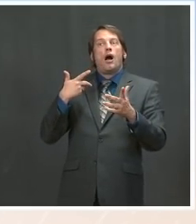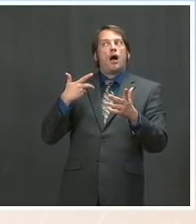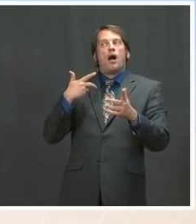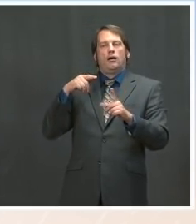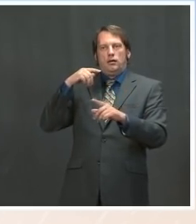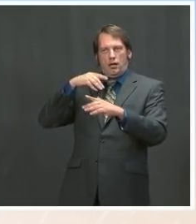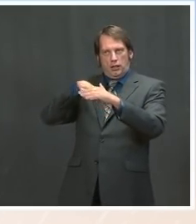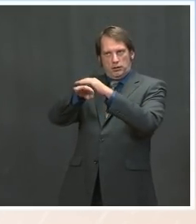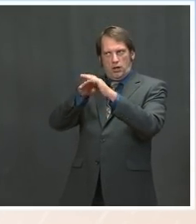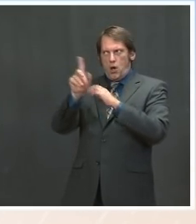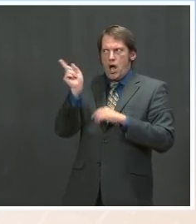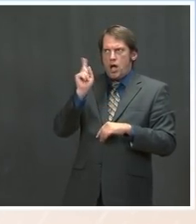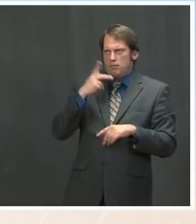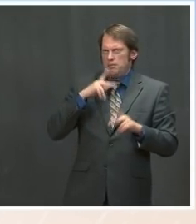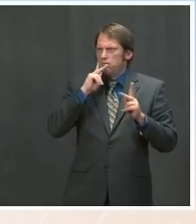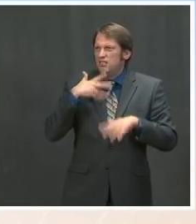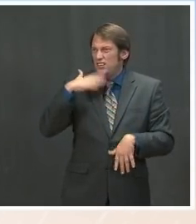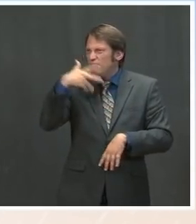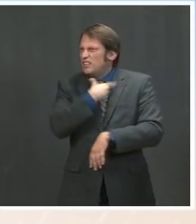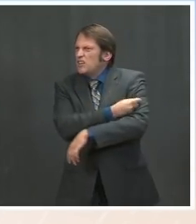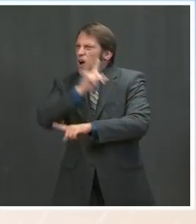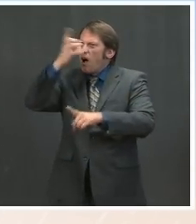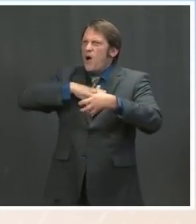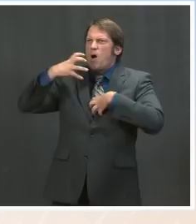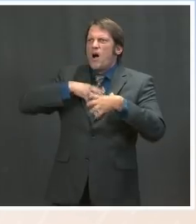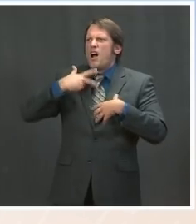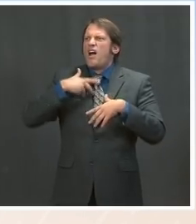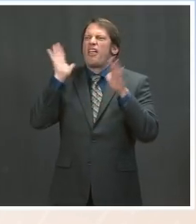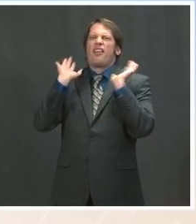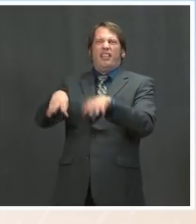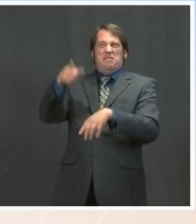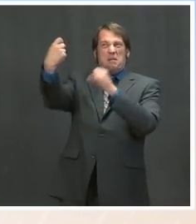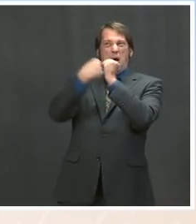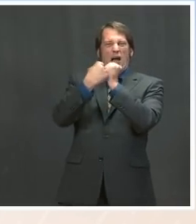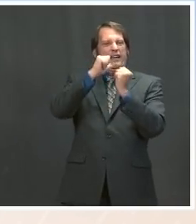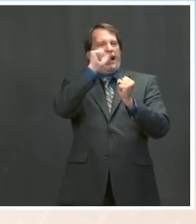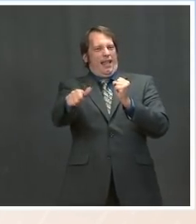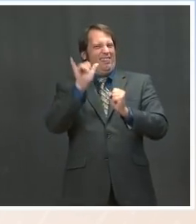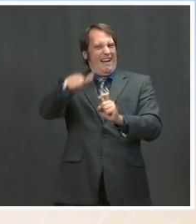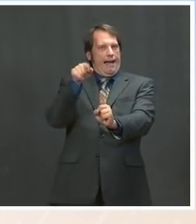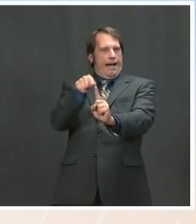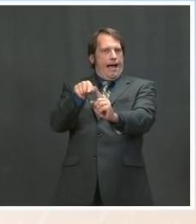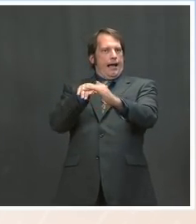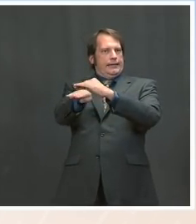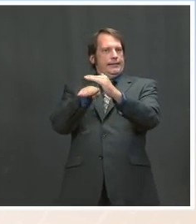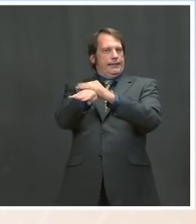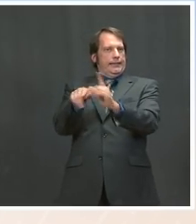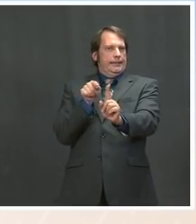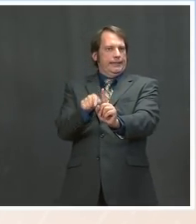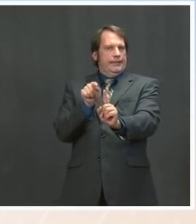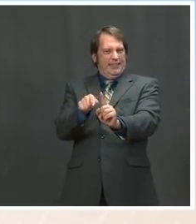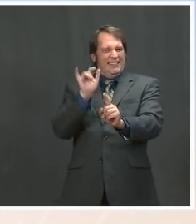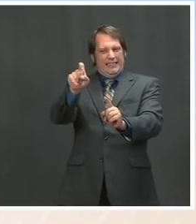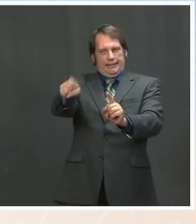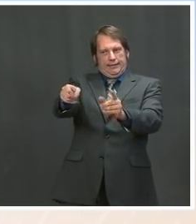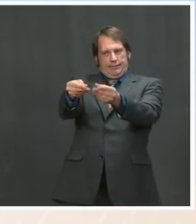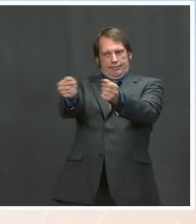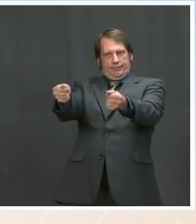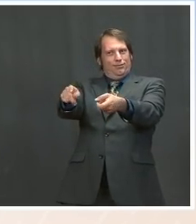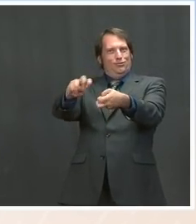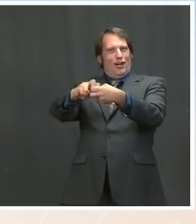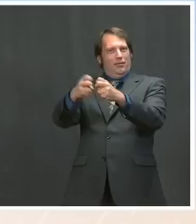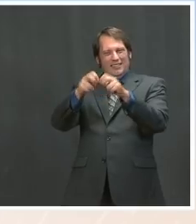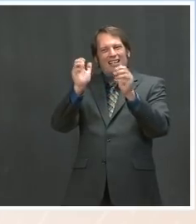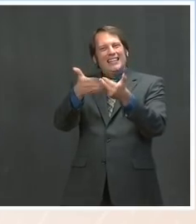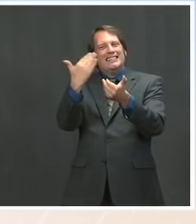many communities across the country. And our focus is on working to address that, in part access, I should say, but also, in part, messengers. And